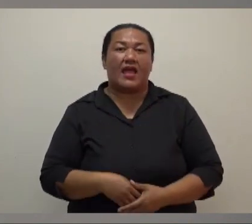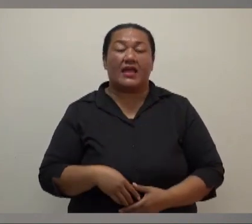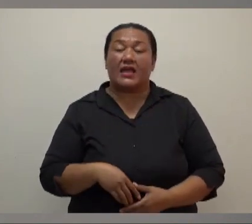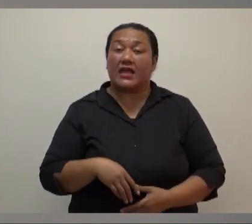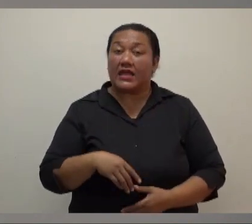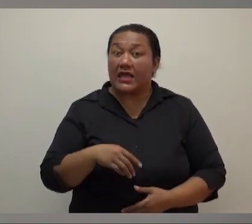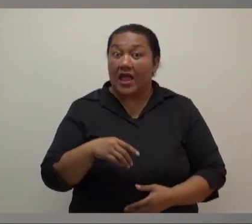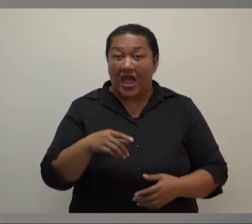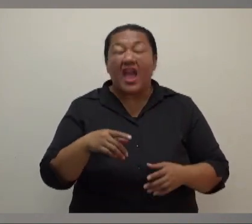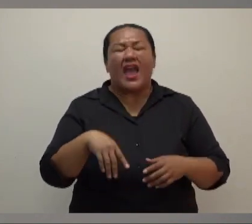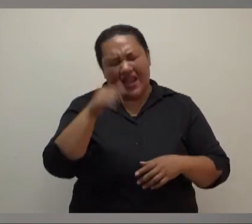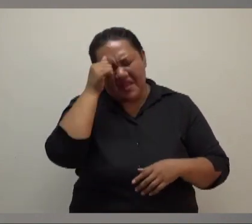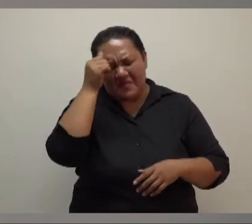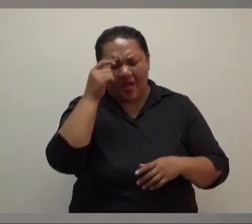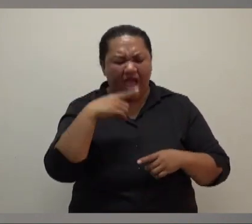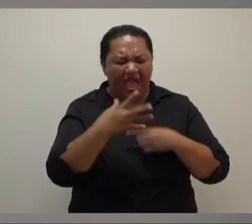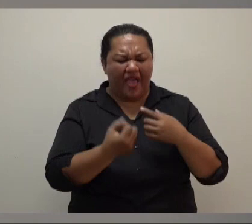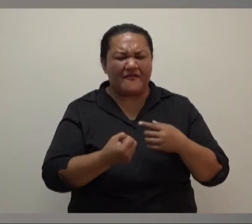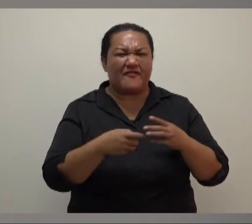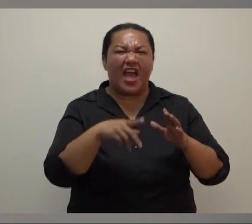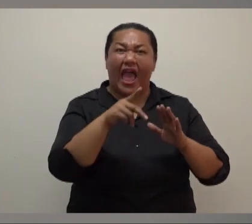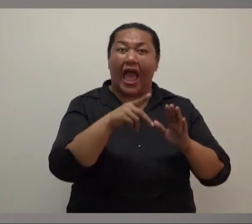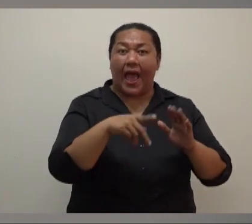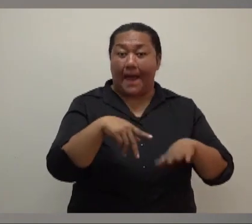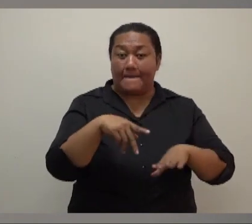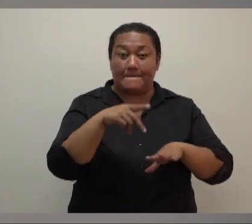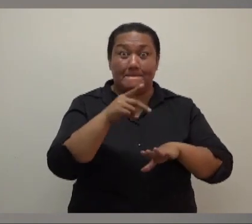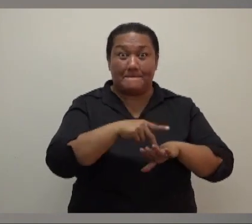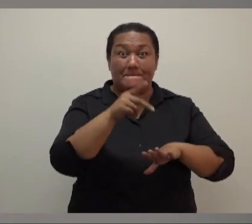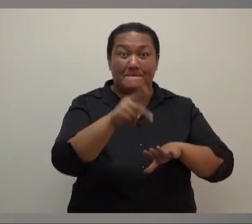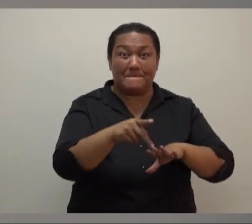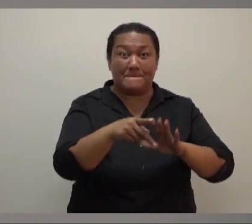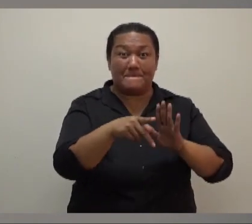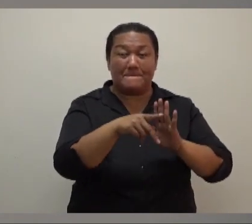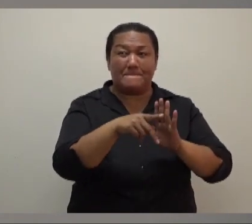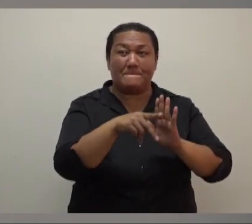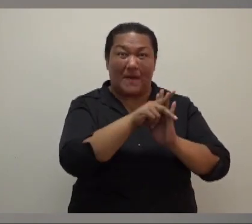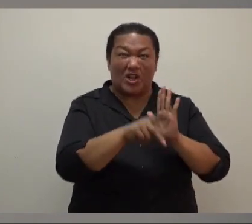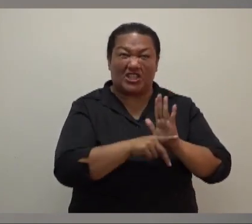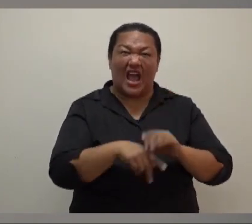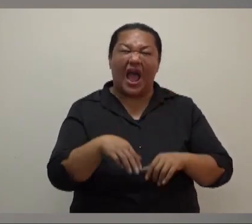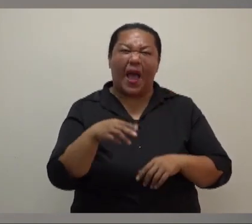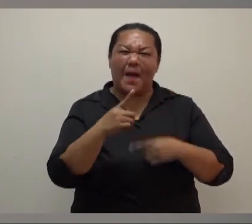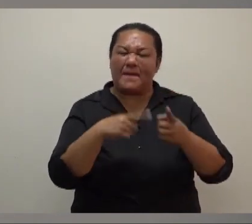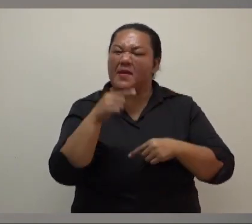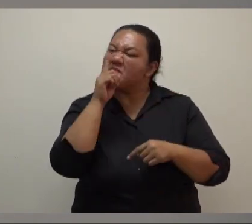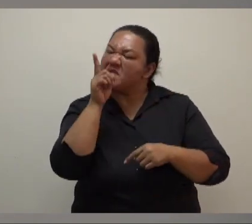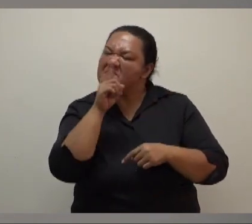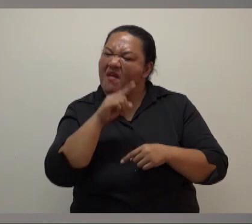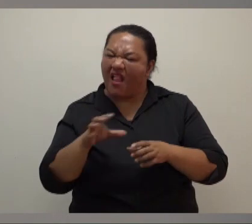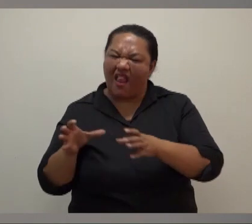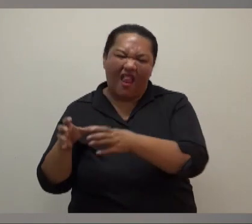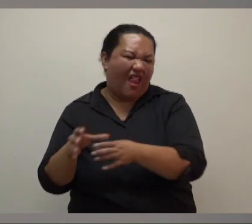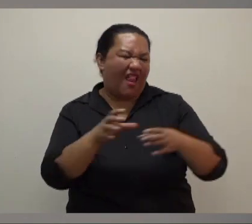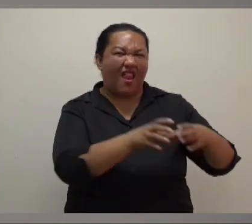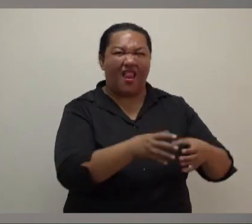some of the politicians are part of that problem also, or their relatives living offshore. I know one of the posts that I've sent they declared him to be